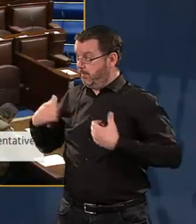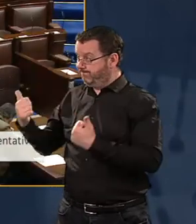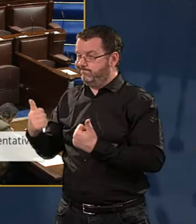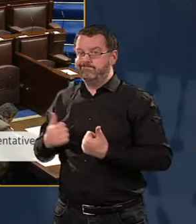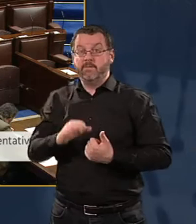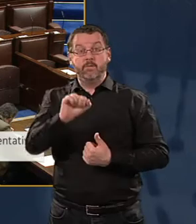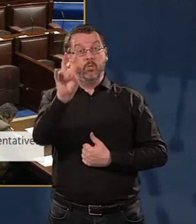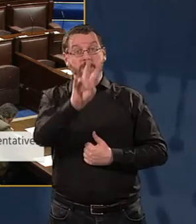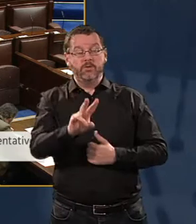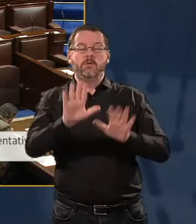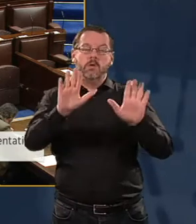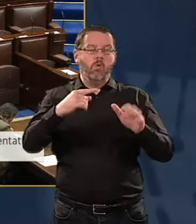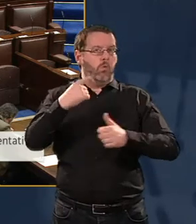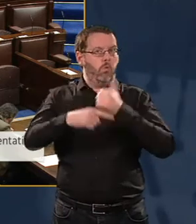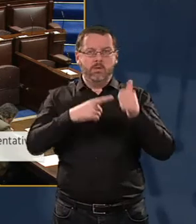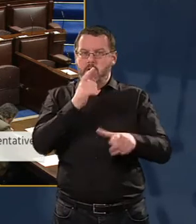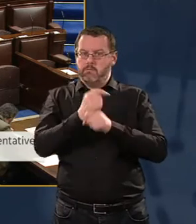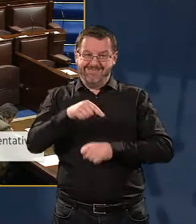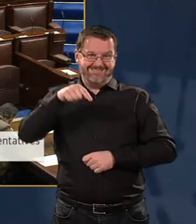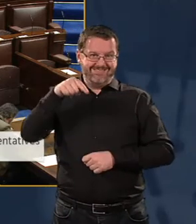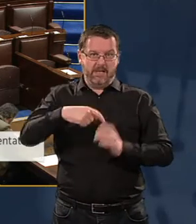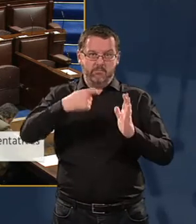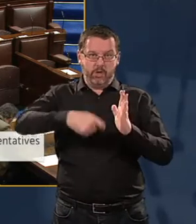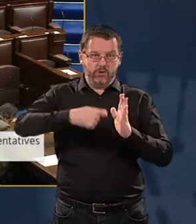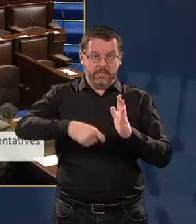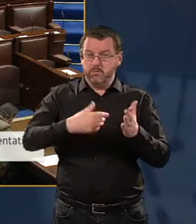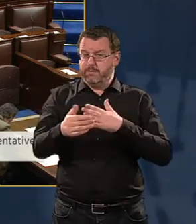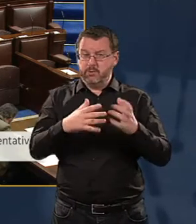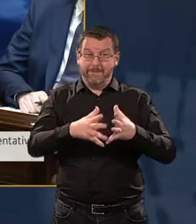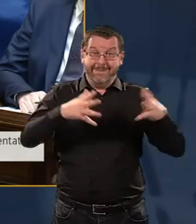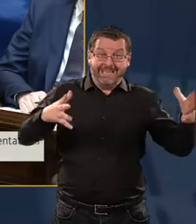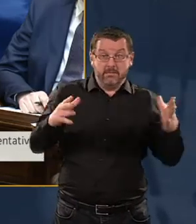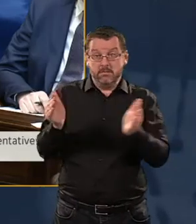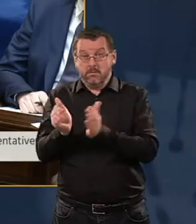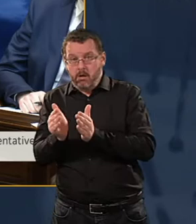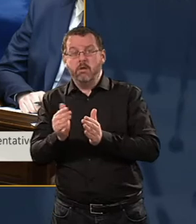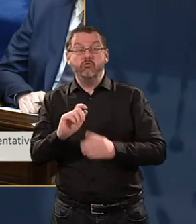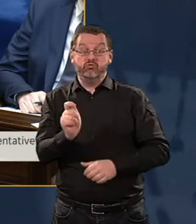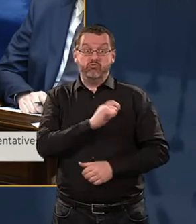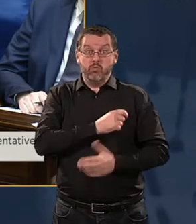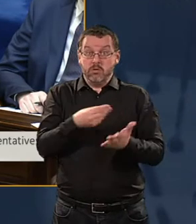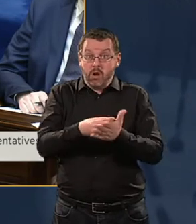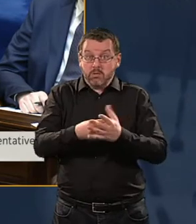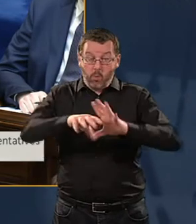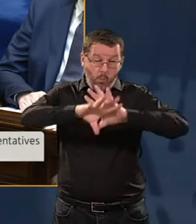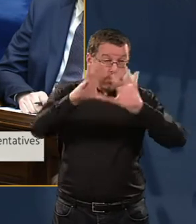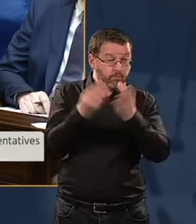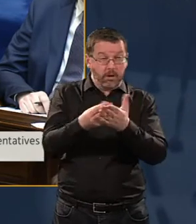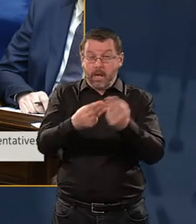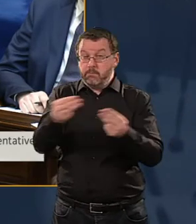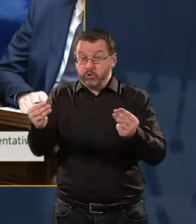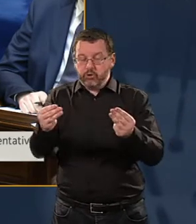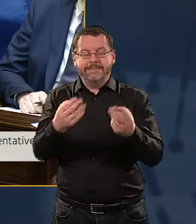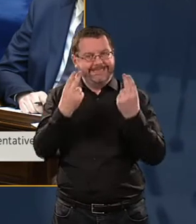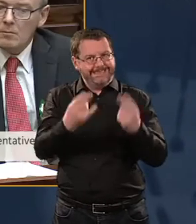As I've always said about this project and other projects, small and large, you only really know what the true cost of is going to be when the bids and when the tenders